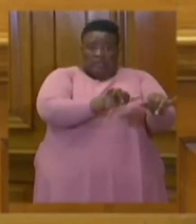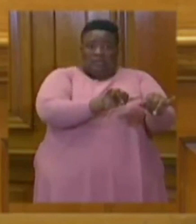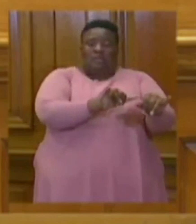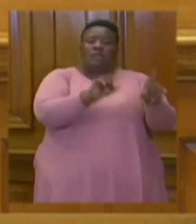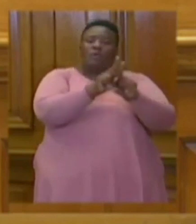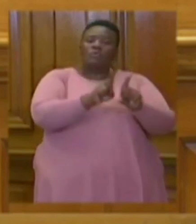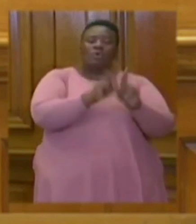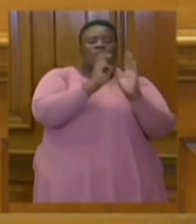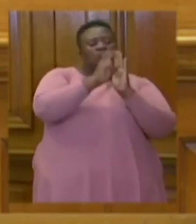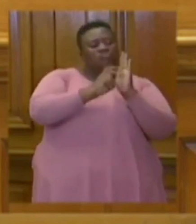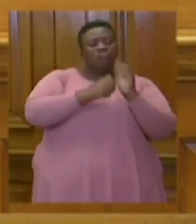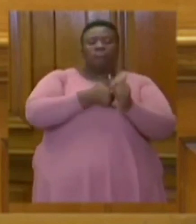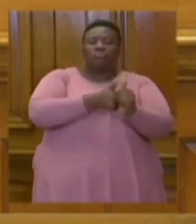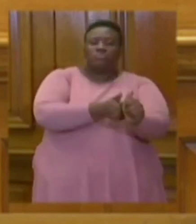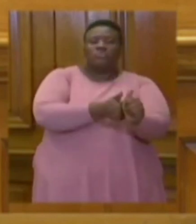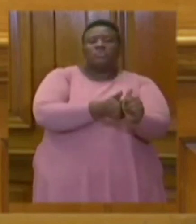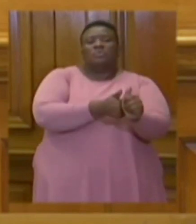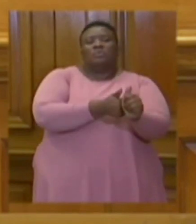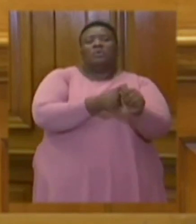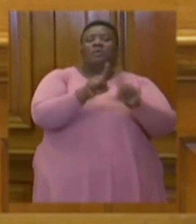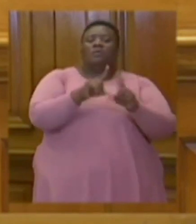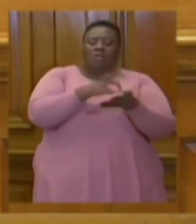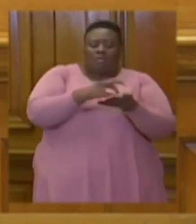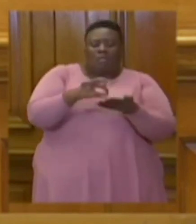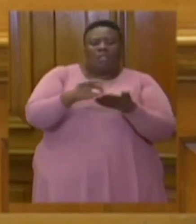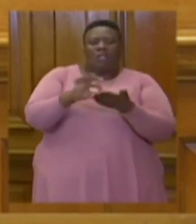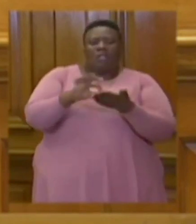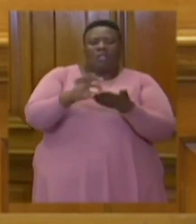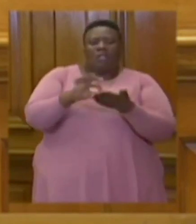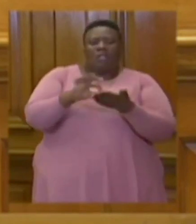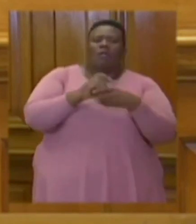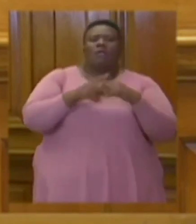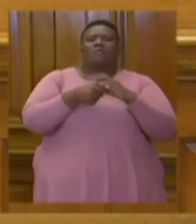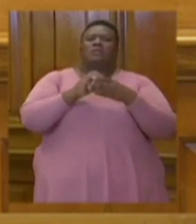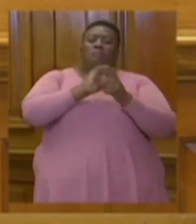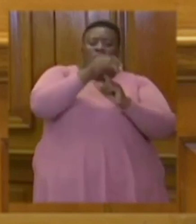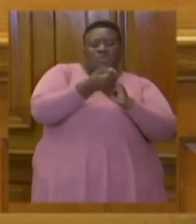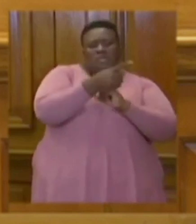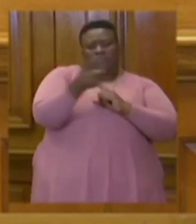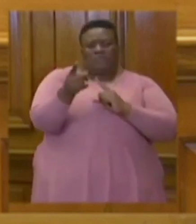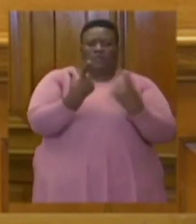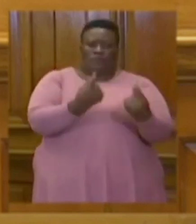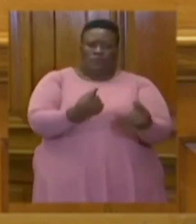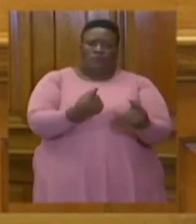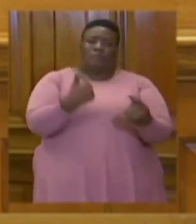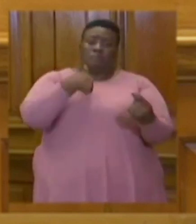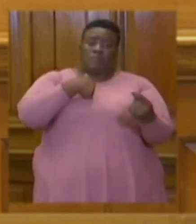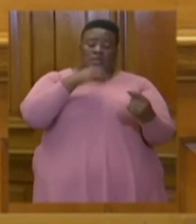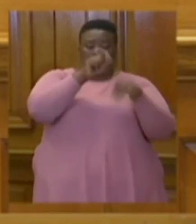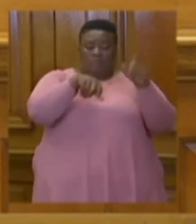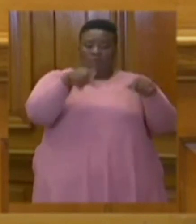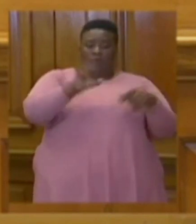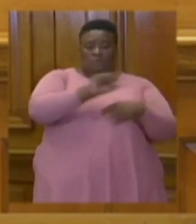regulations and exercising the greatest of care. I would like to thank the people of South Africa